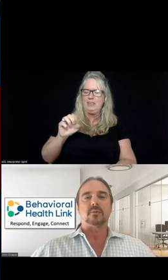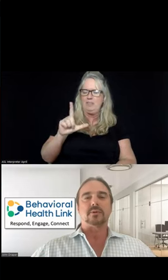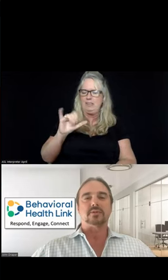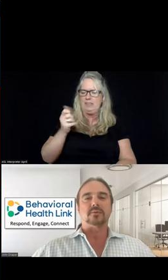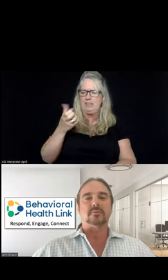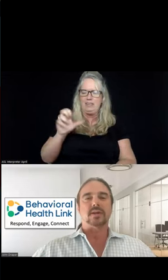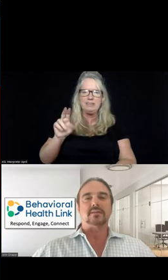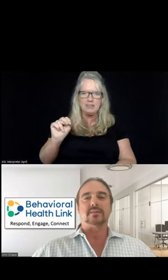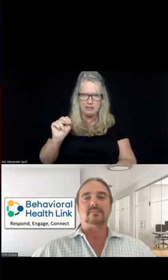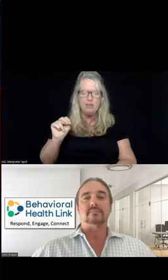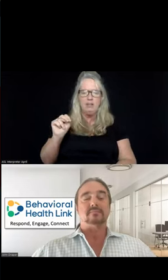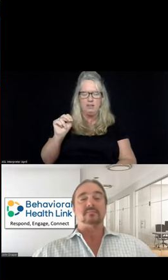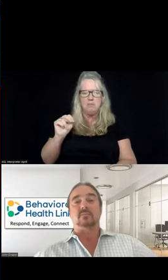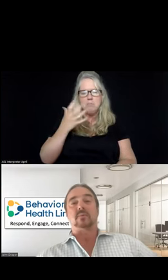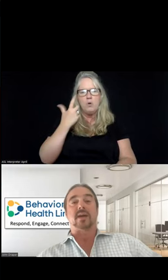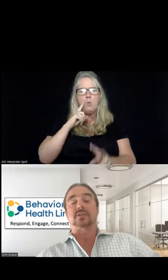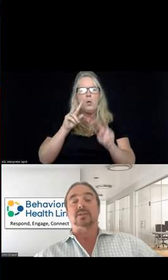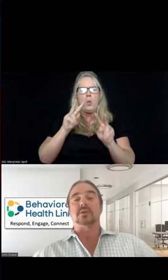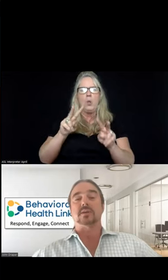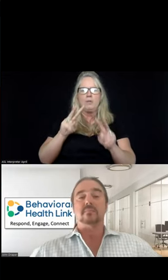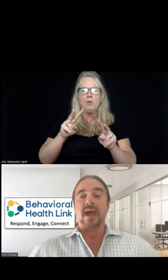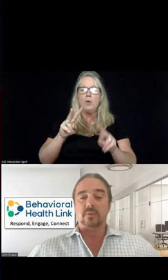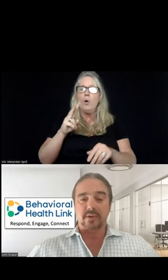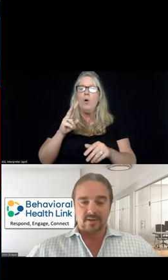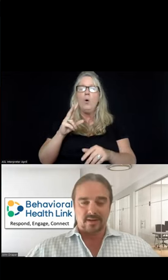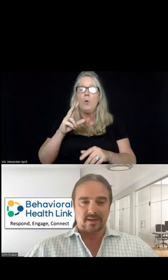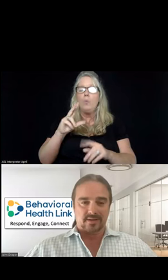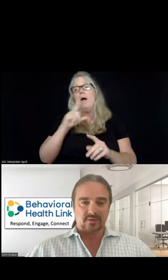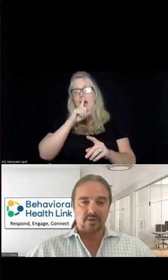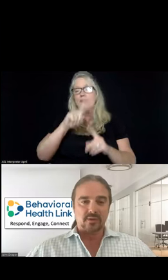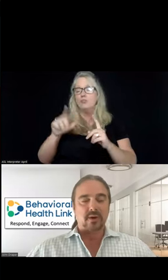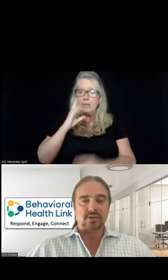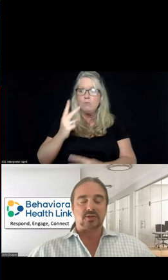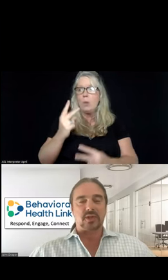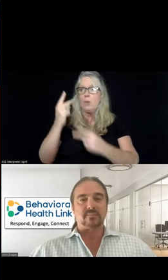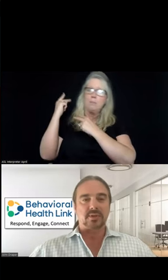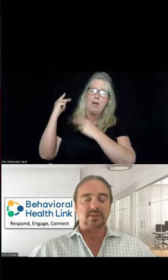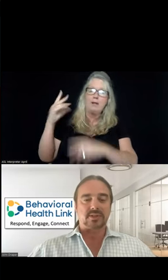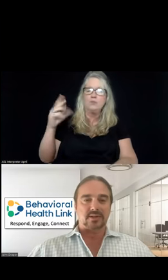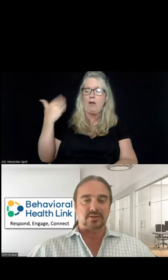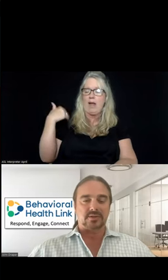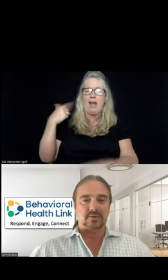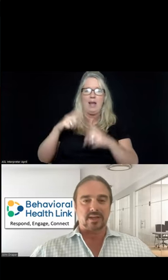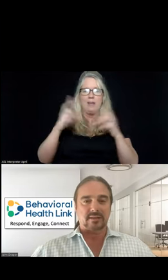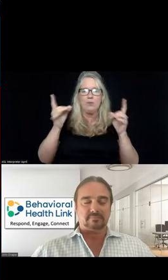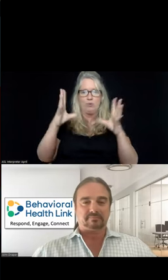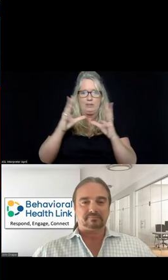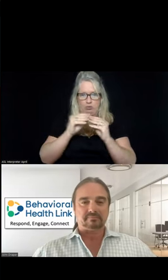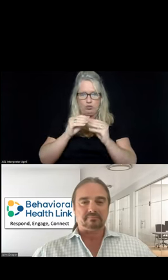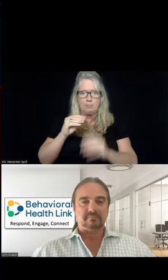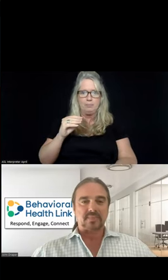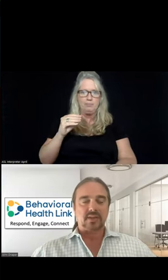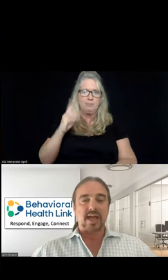look forward to actually looking backward to other Crisis Jam presentations, if we can.